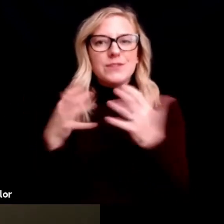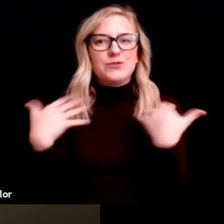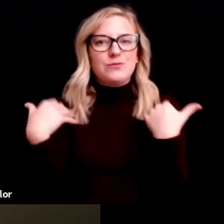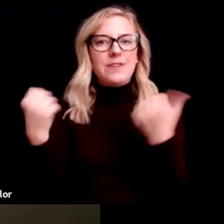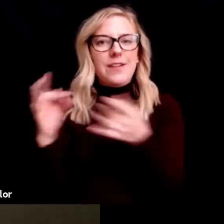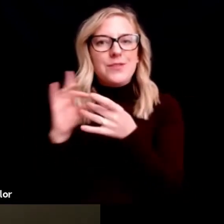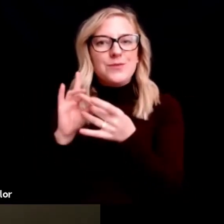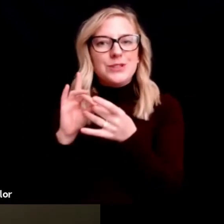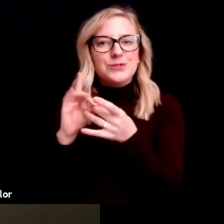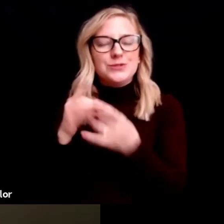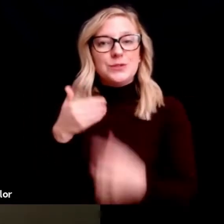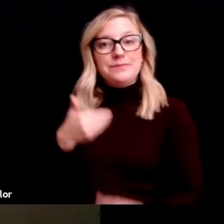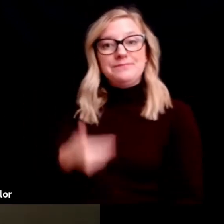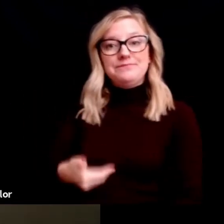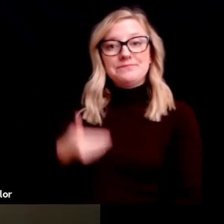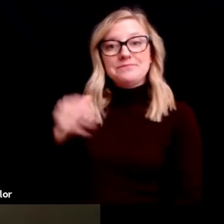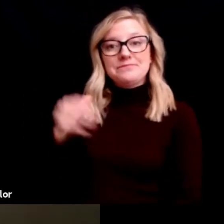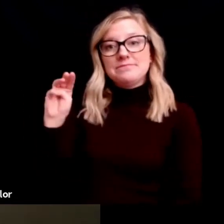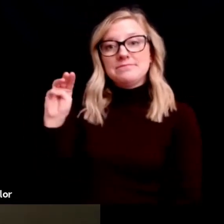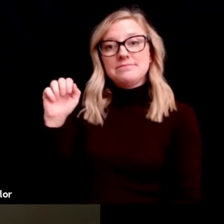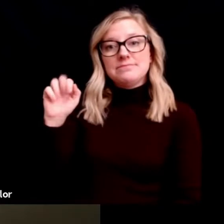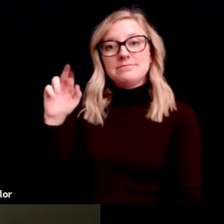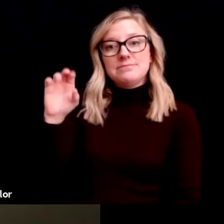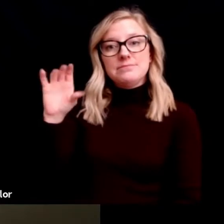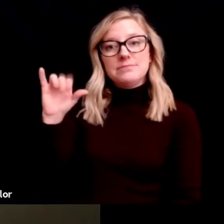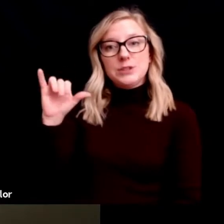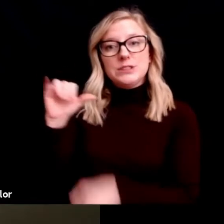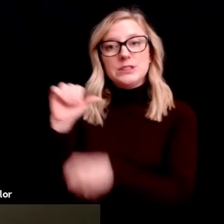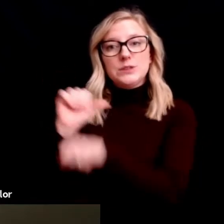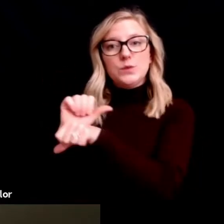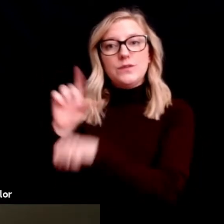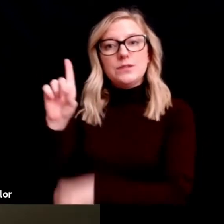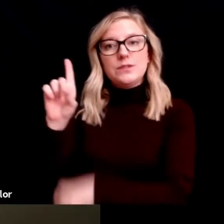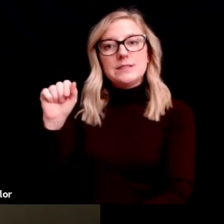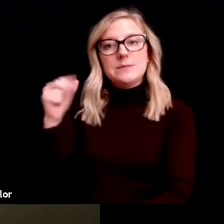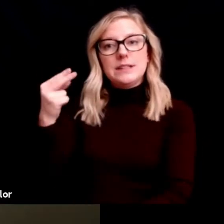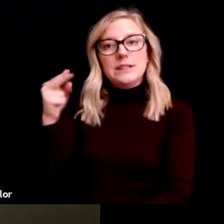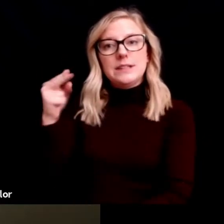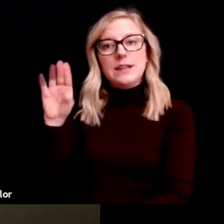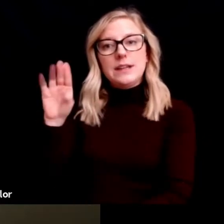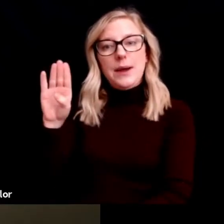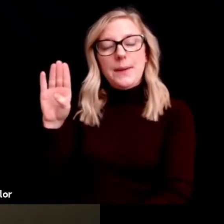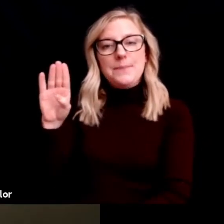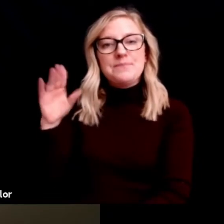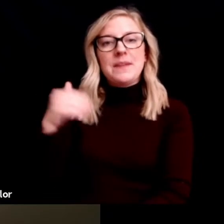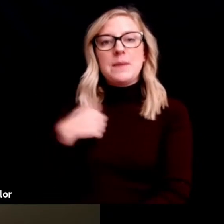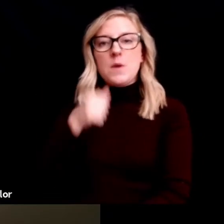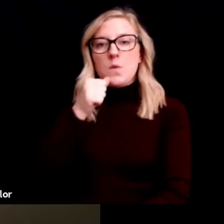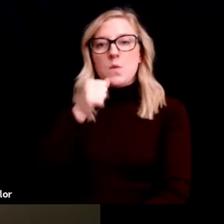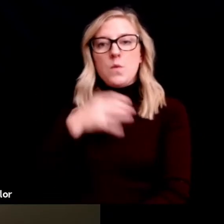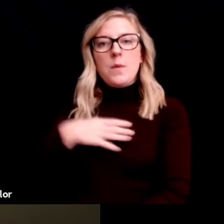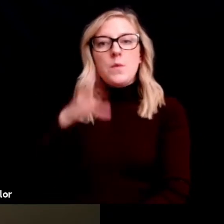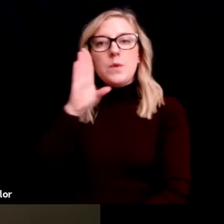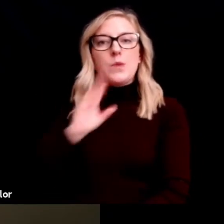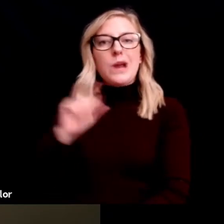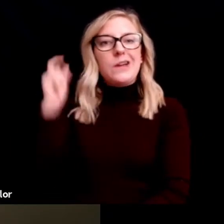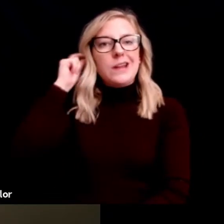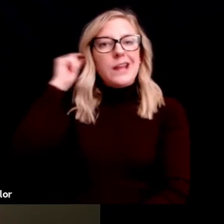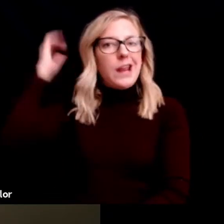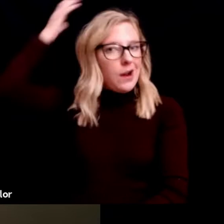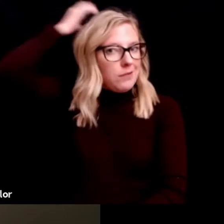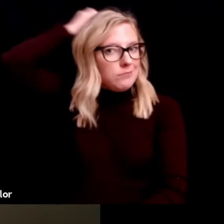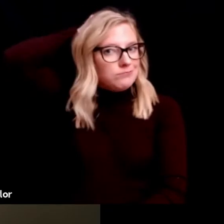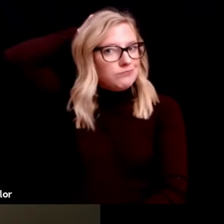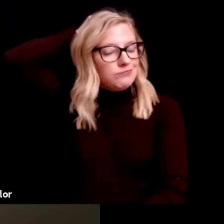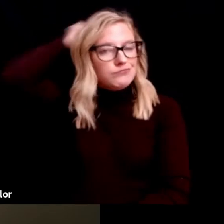and I work with the Disability Hub. I'm a woman with brown hair that I'm wearing up today. I have glasses. And I'm wearing Disability Hub